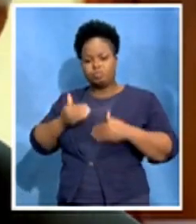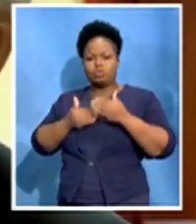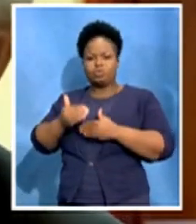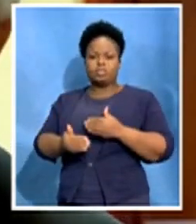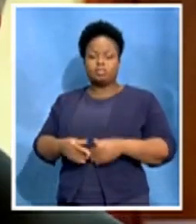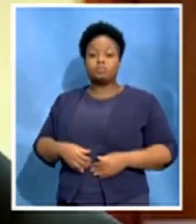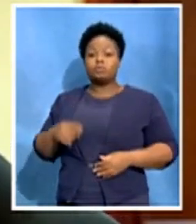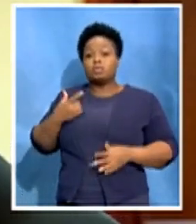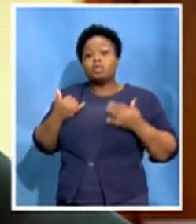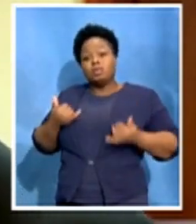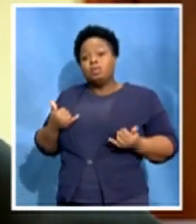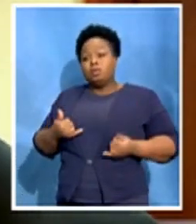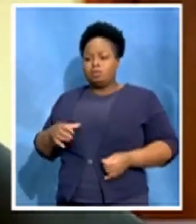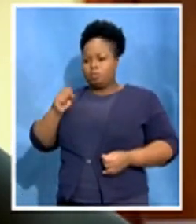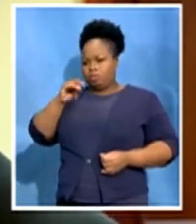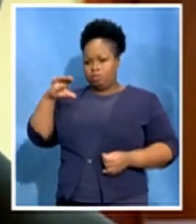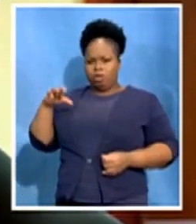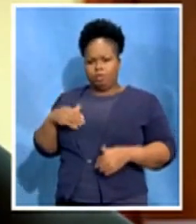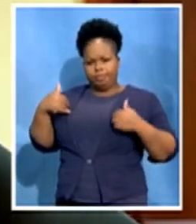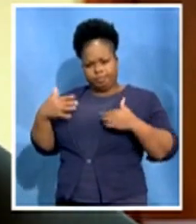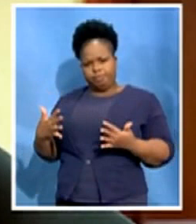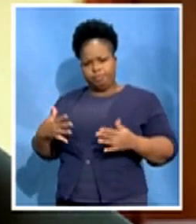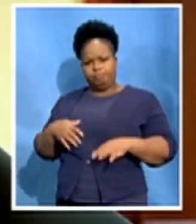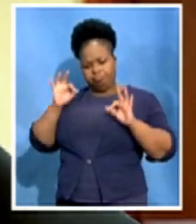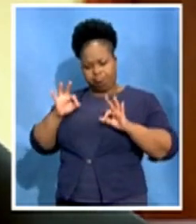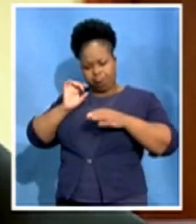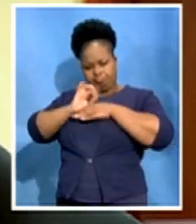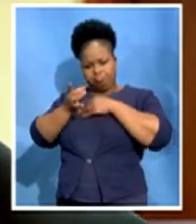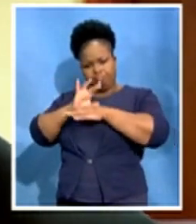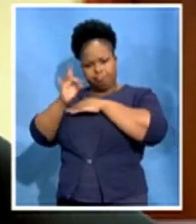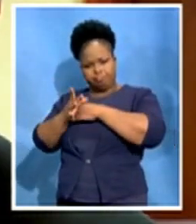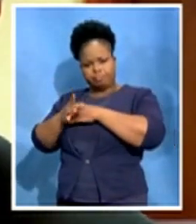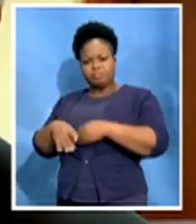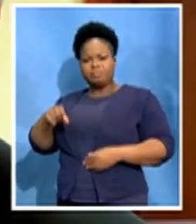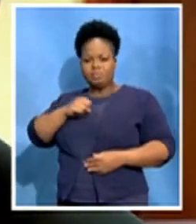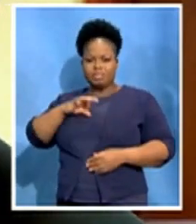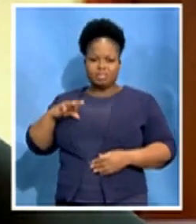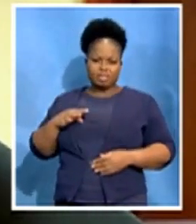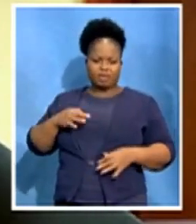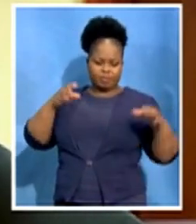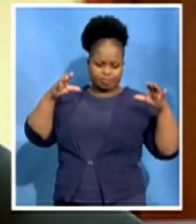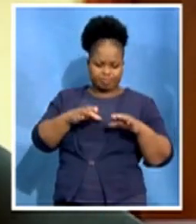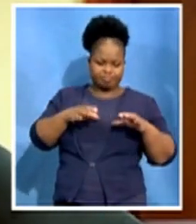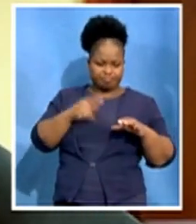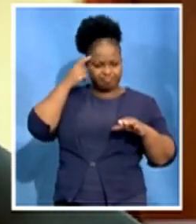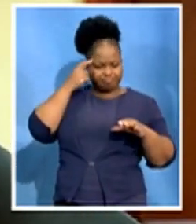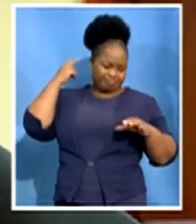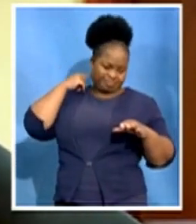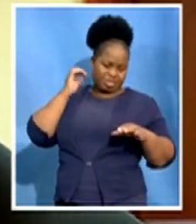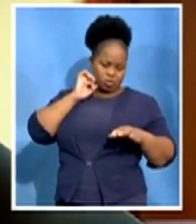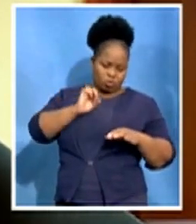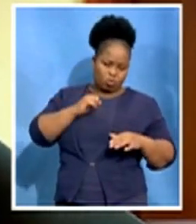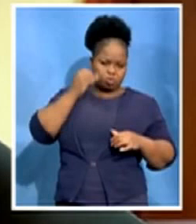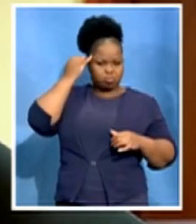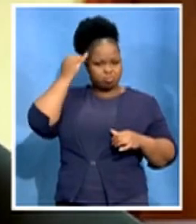started to properly consult where staff input are being taken into consideration and they are having an opportunity